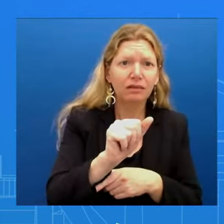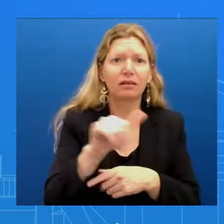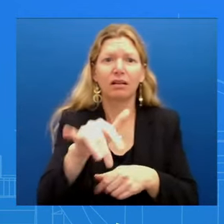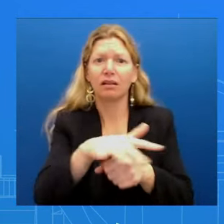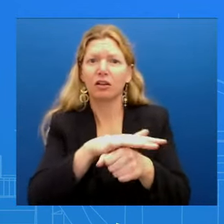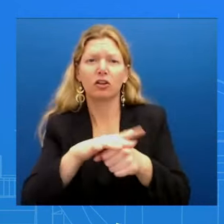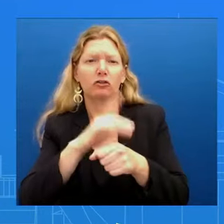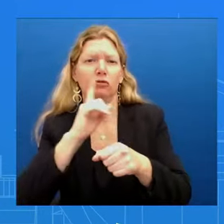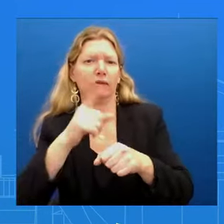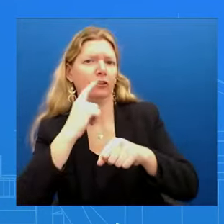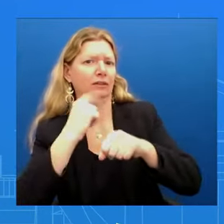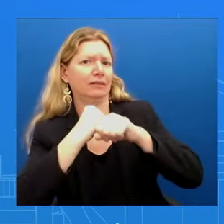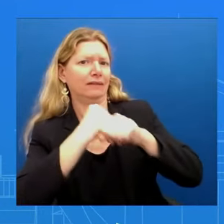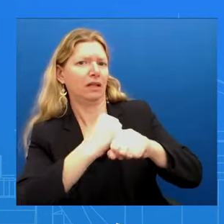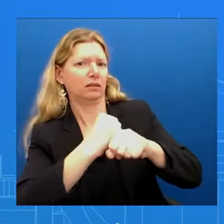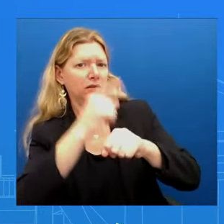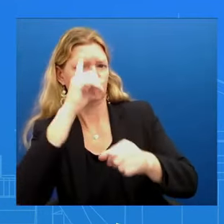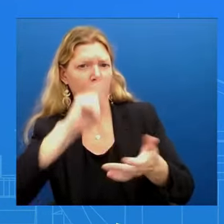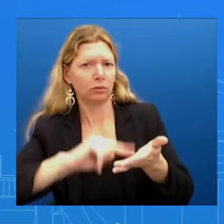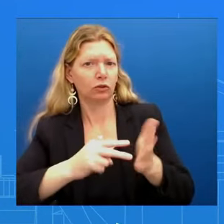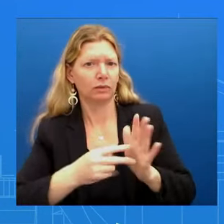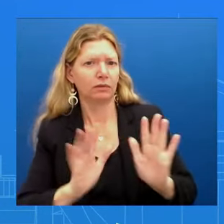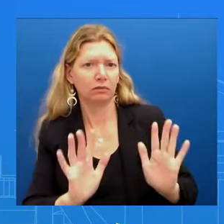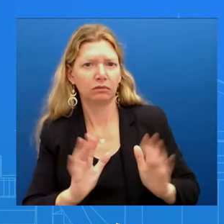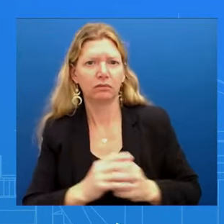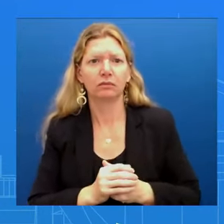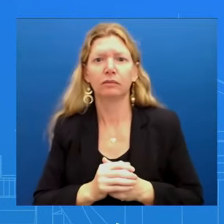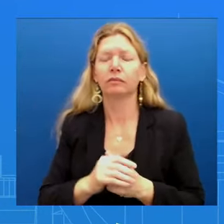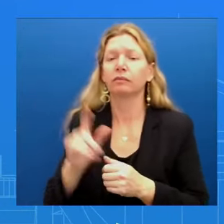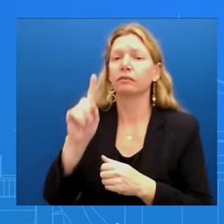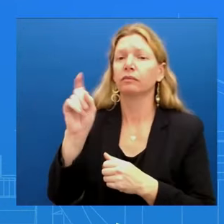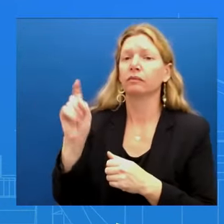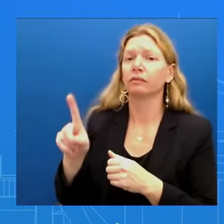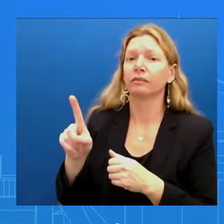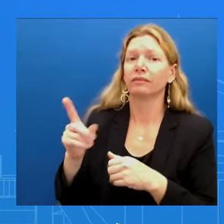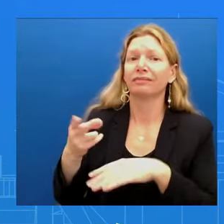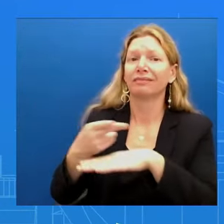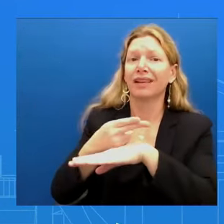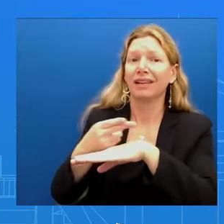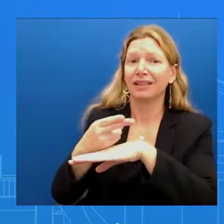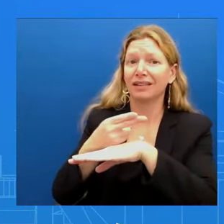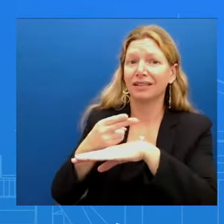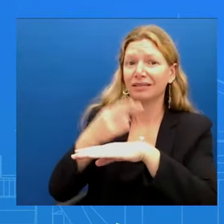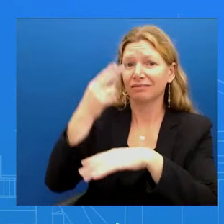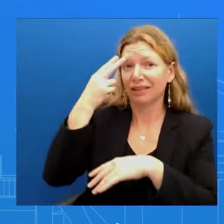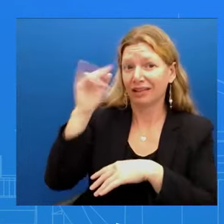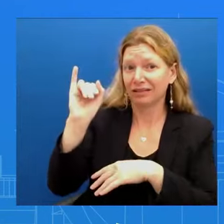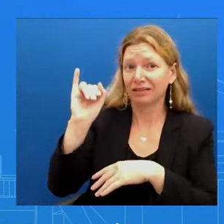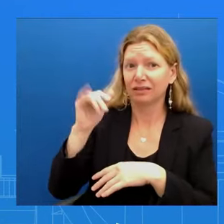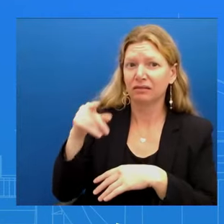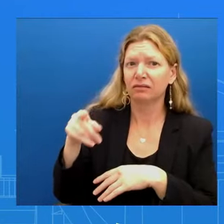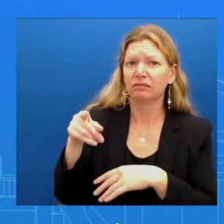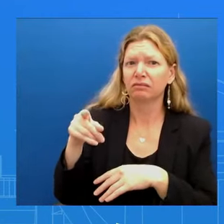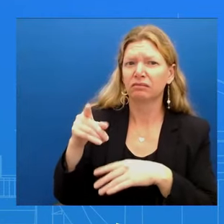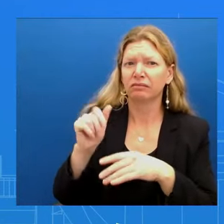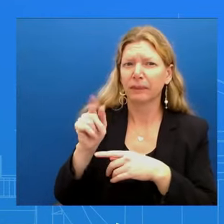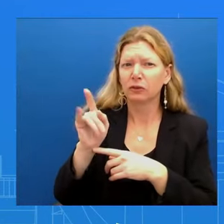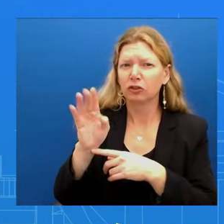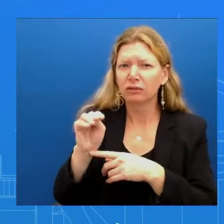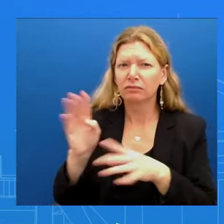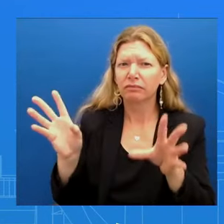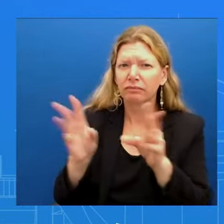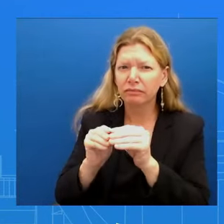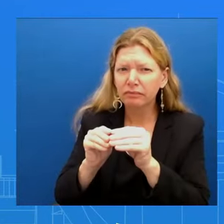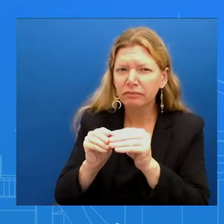Haiti the administration is convening a meeting including the Kenyans That's right Starting today I understand Starting today and tomorrow,